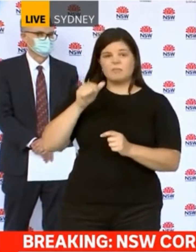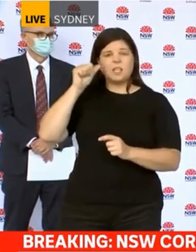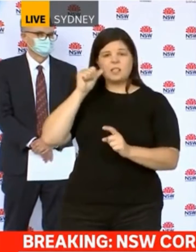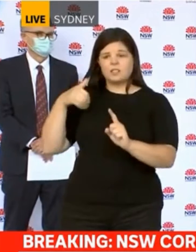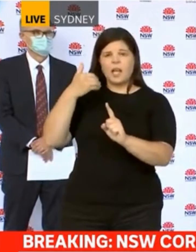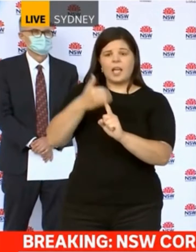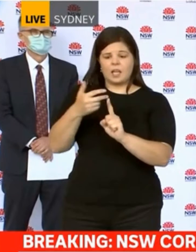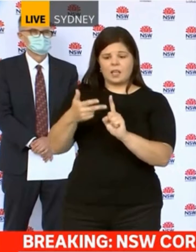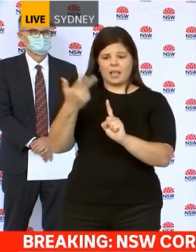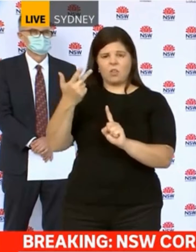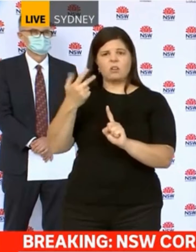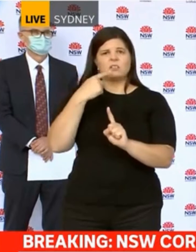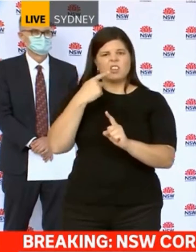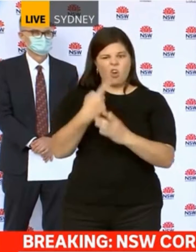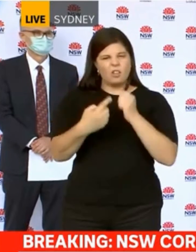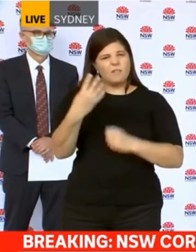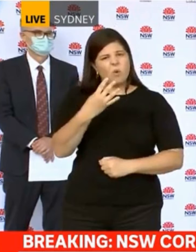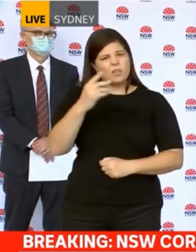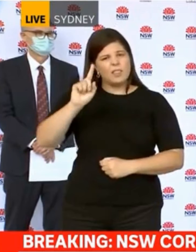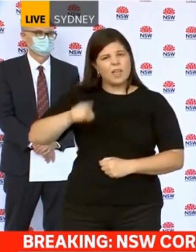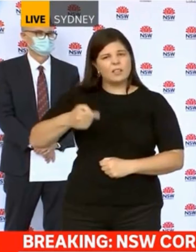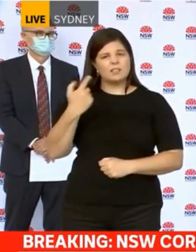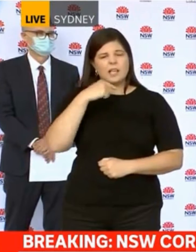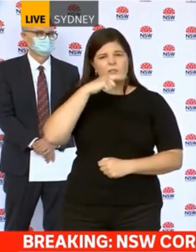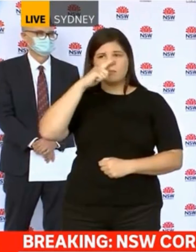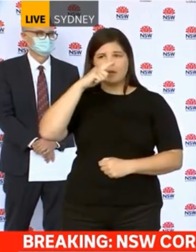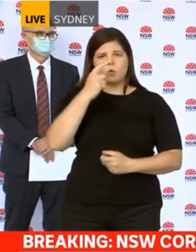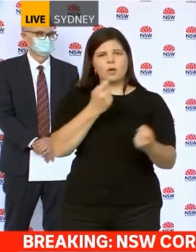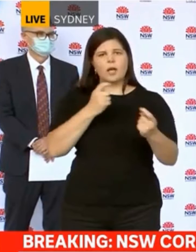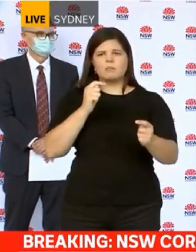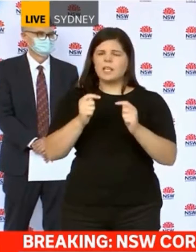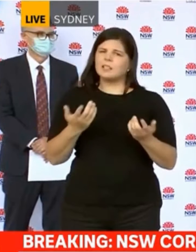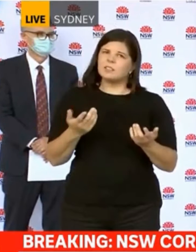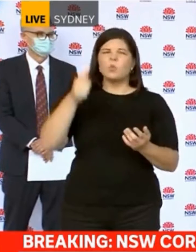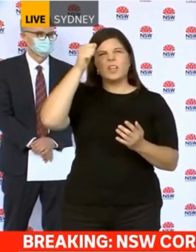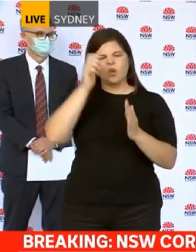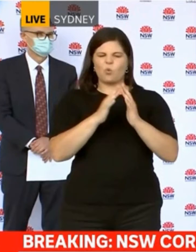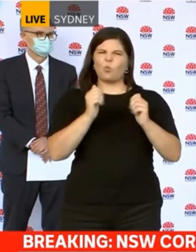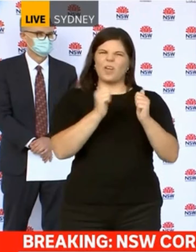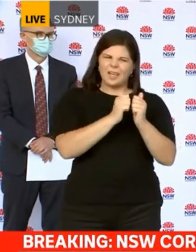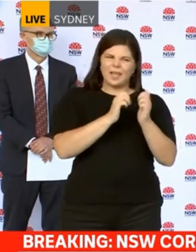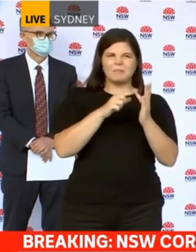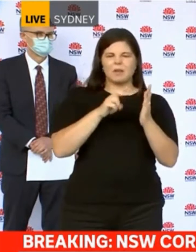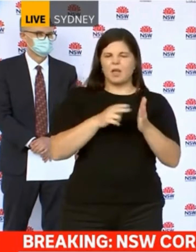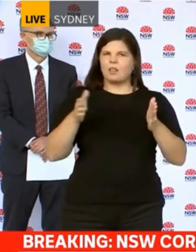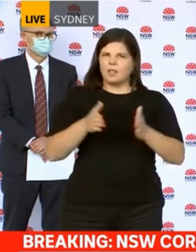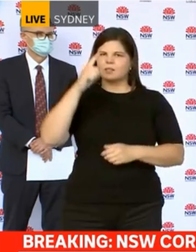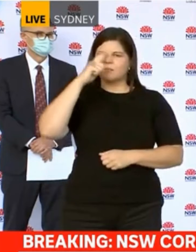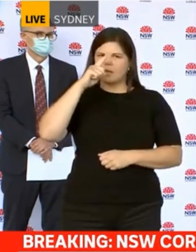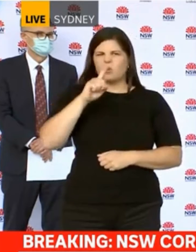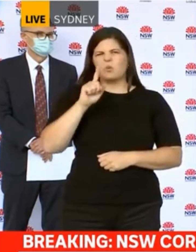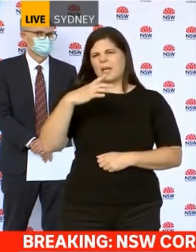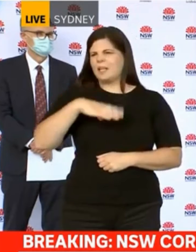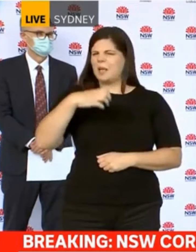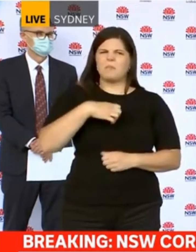,700 tests. We know it tends to dip down as a result of the weekend in the early days of the week, but we really